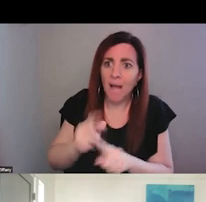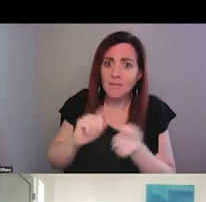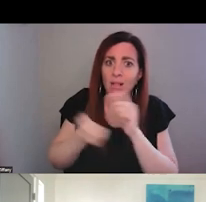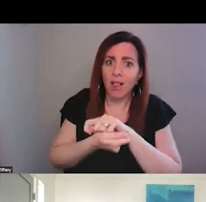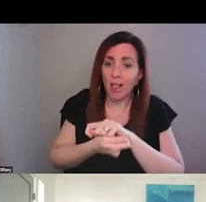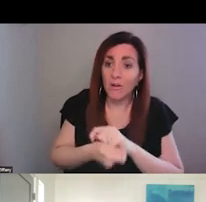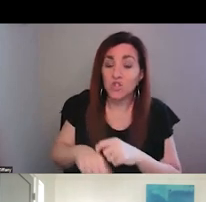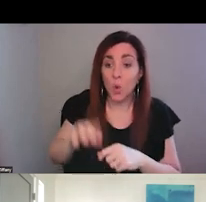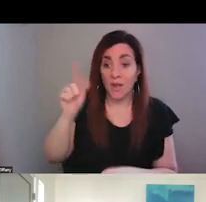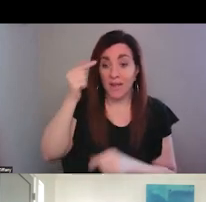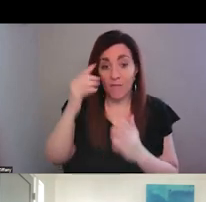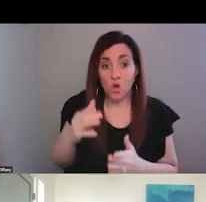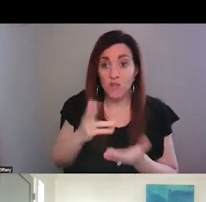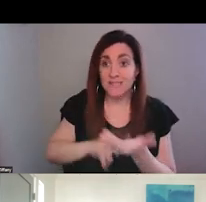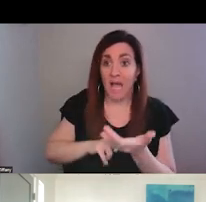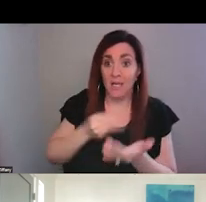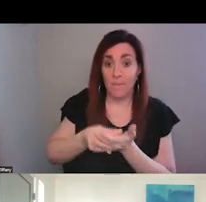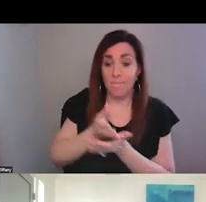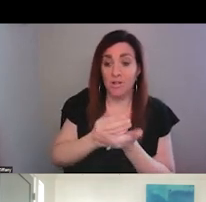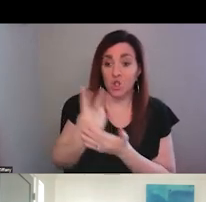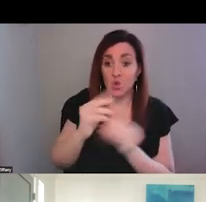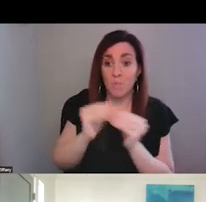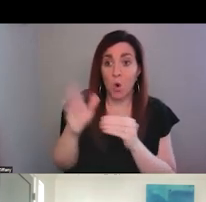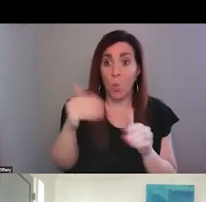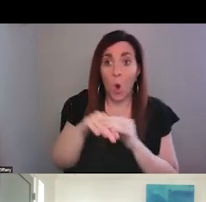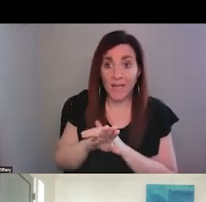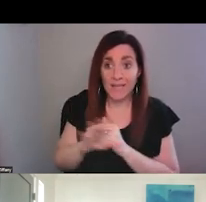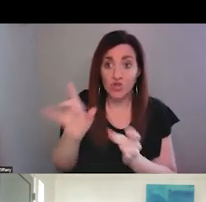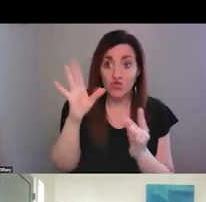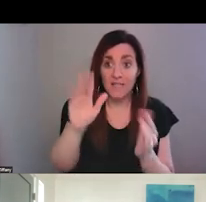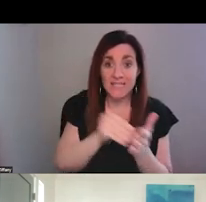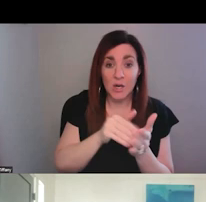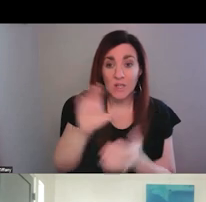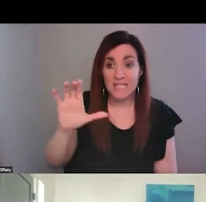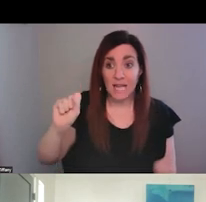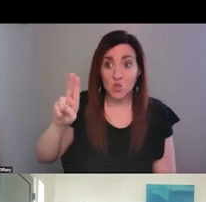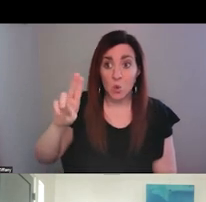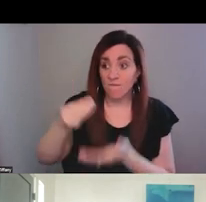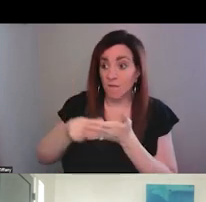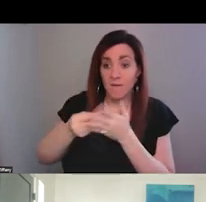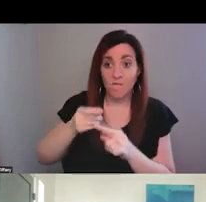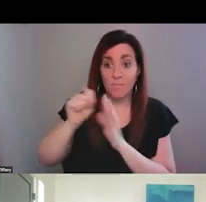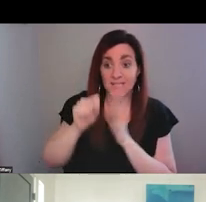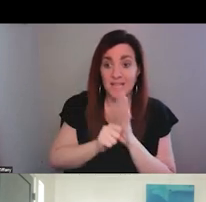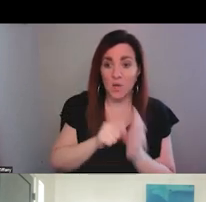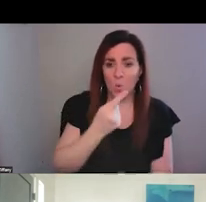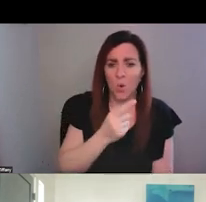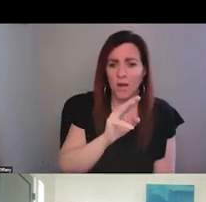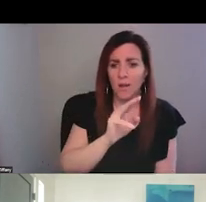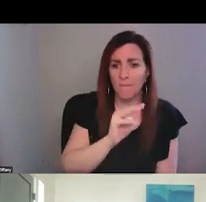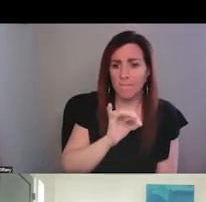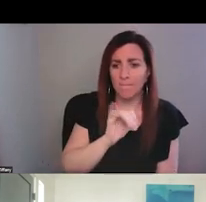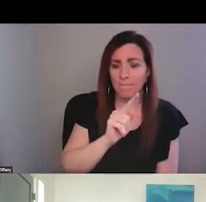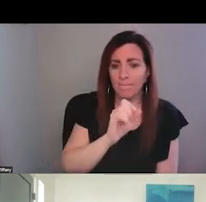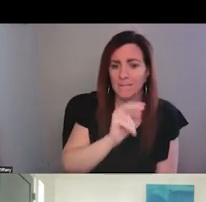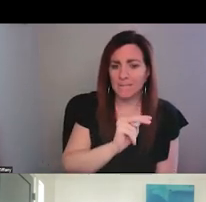more walk-in crisis centers and CSUs that will be funded from the state. One in middle Tennessee, or let's see, yeah, middle Tennessee and